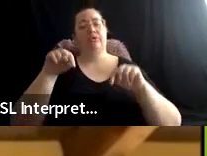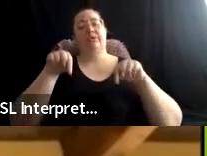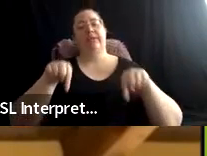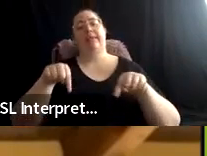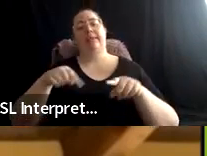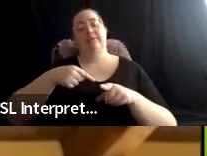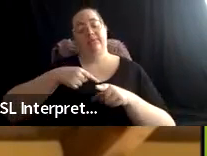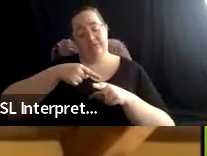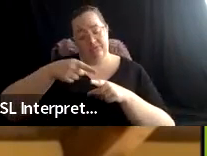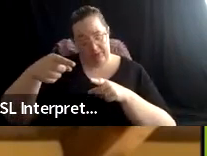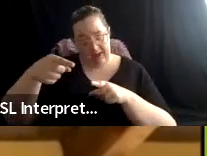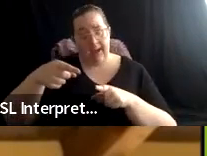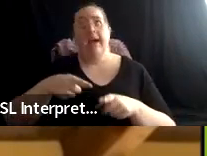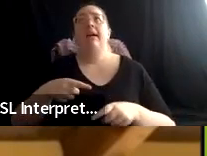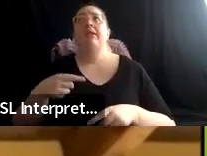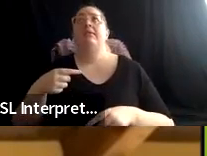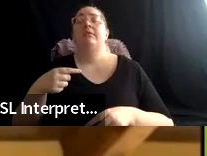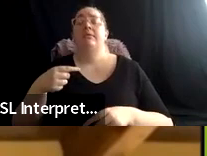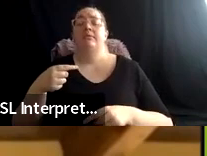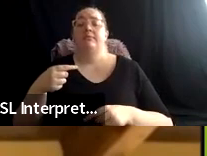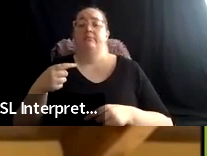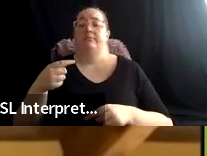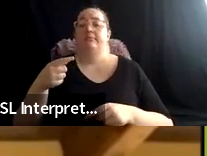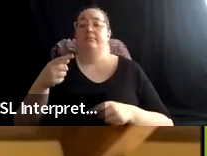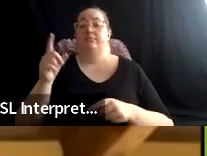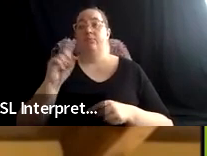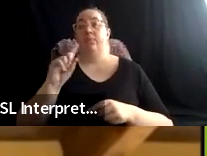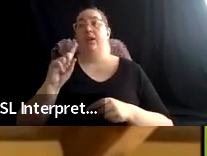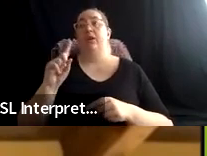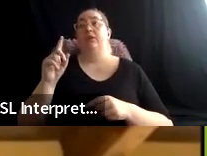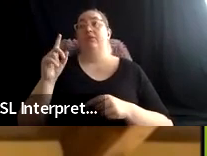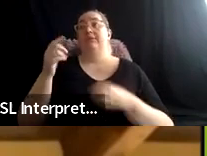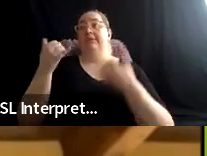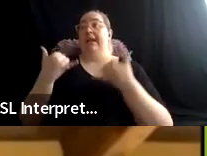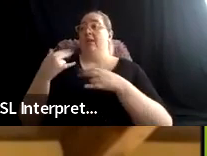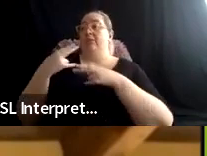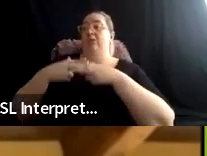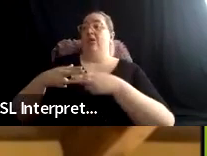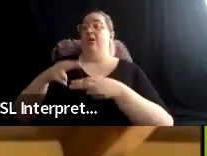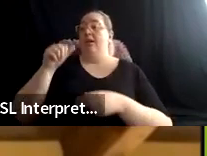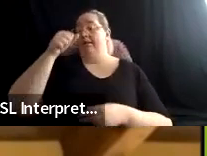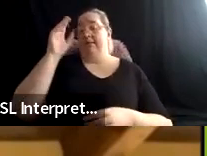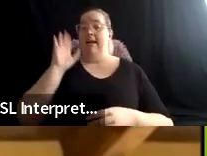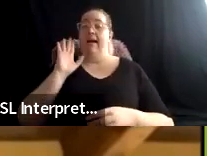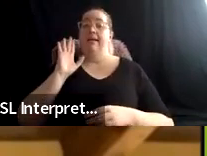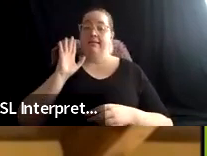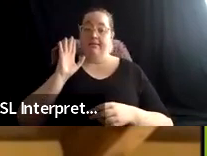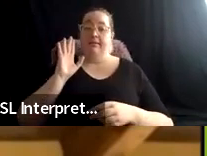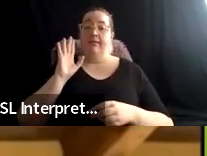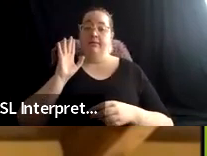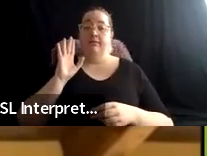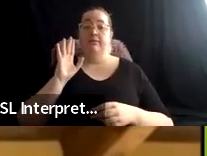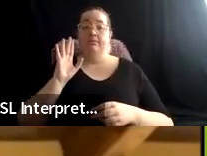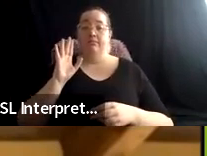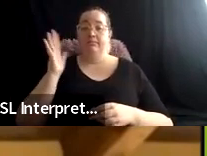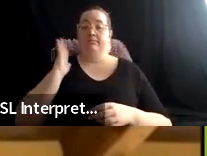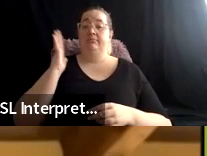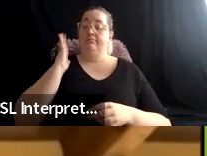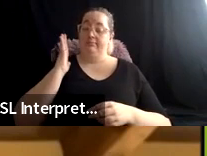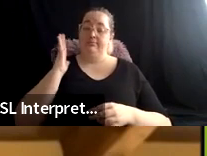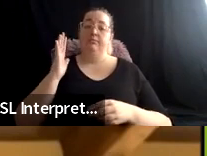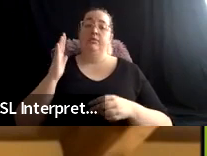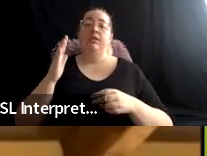back in the place now called Homer, Alaska, um, the, the first name to get Adele mentioned was lifted up by Emily